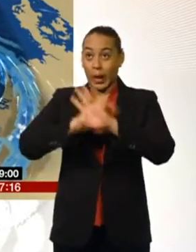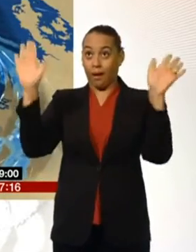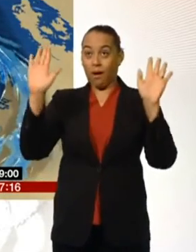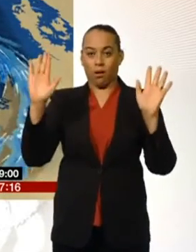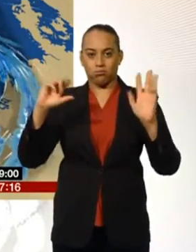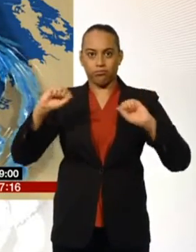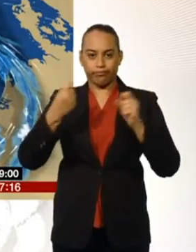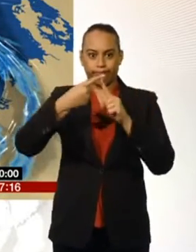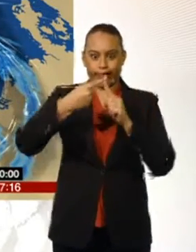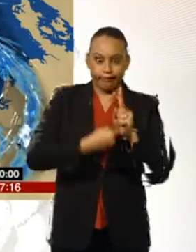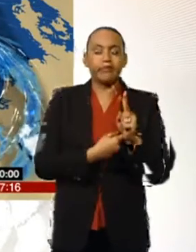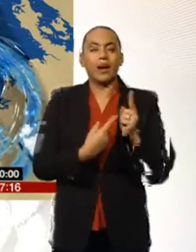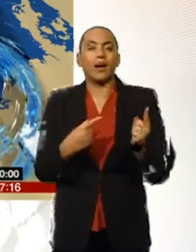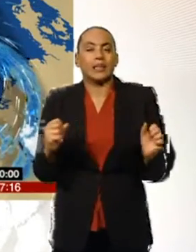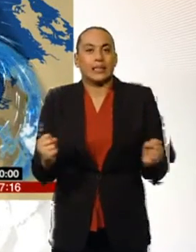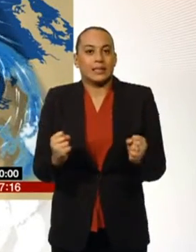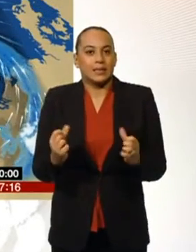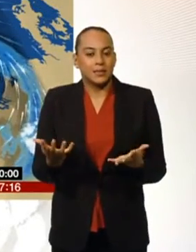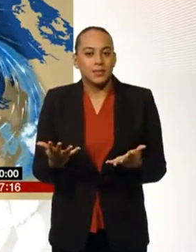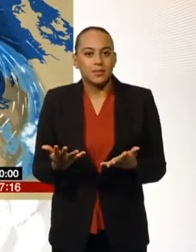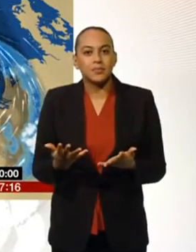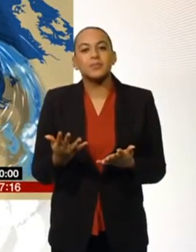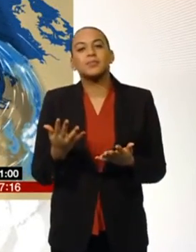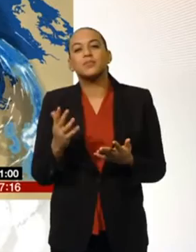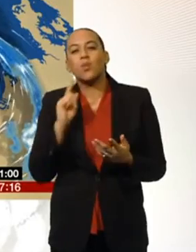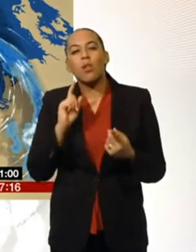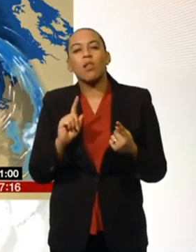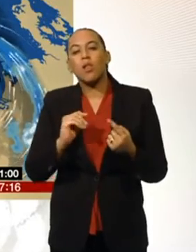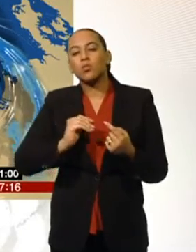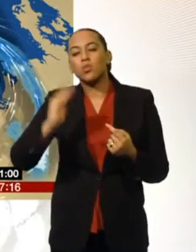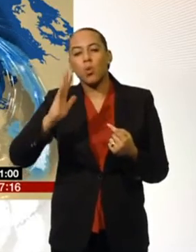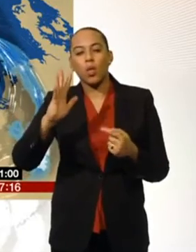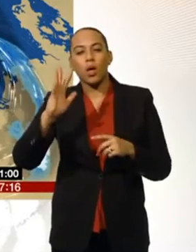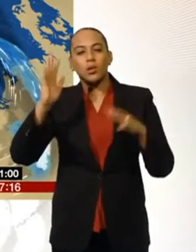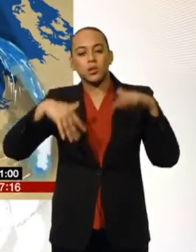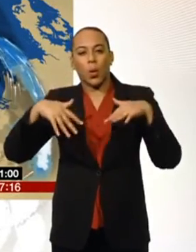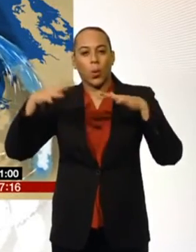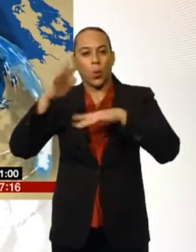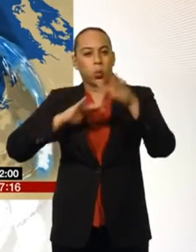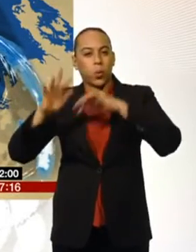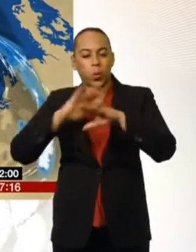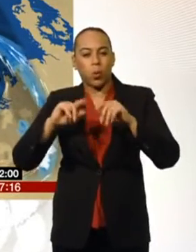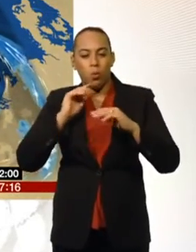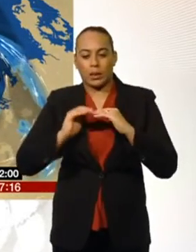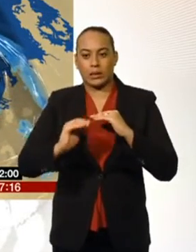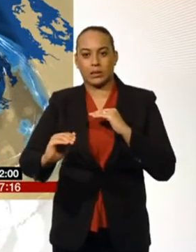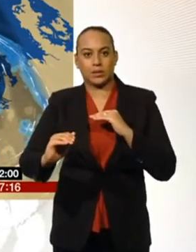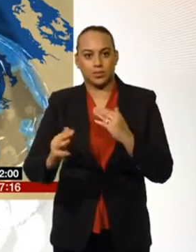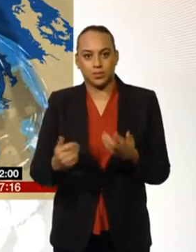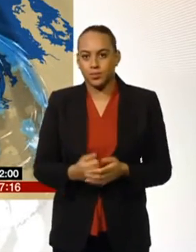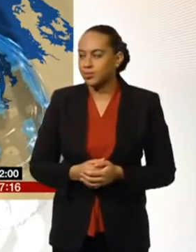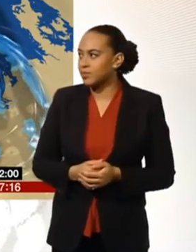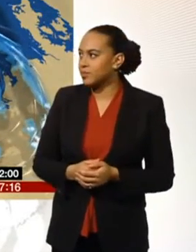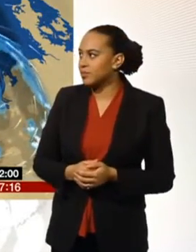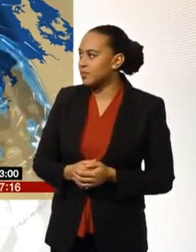here some sunshine to start the day. That punctuated by some sleet and snow flurries in the far north. Now the story for the day is many western areas turn drier and sunnier